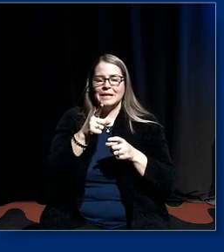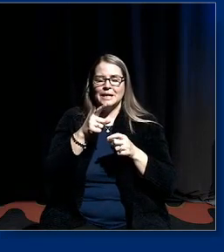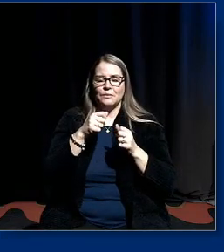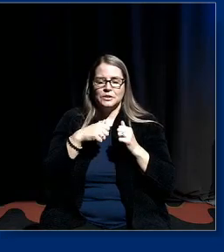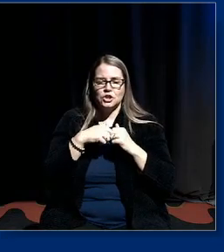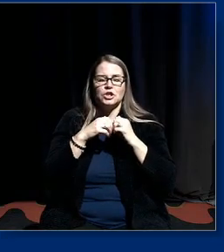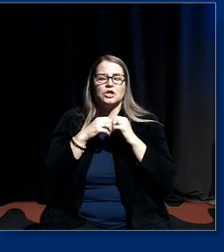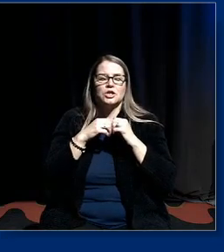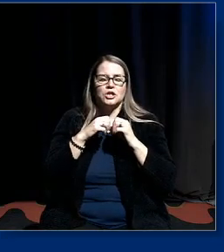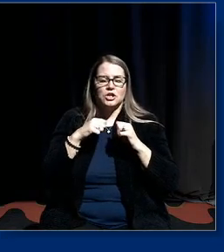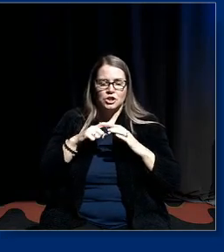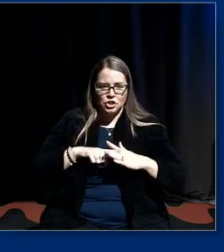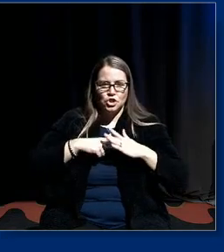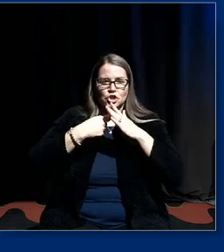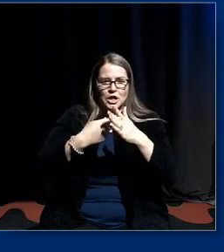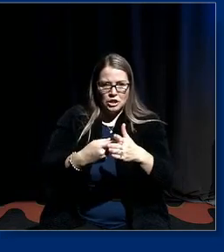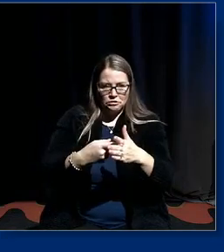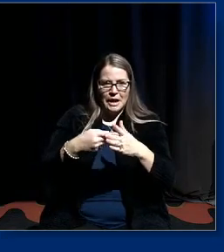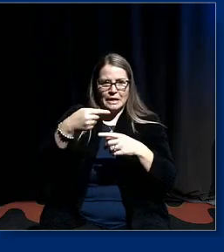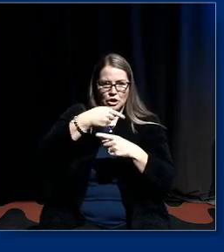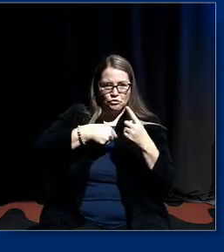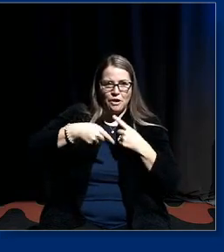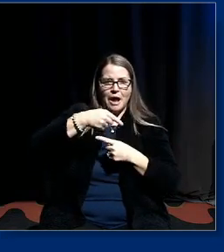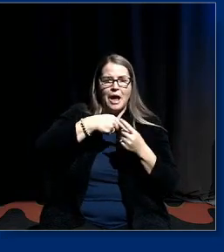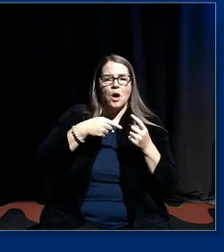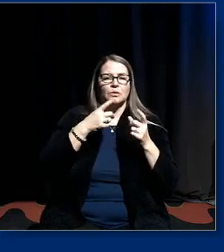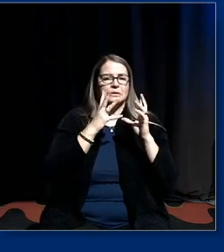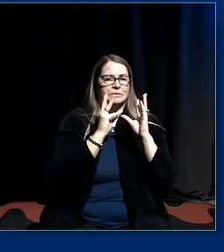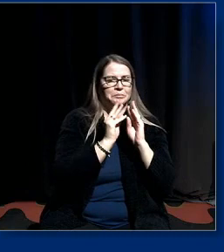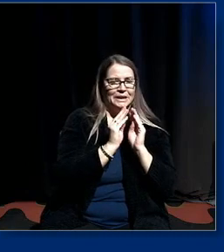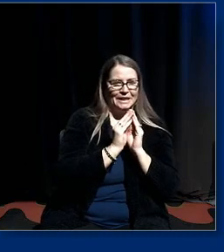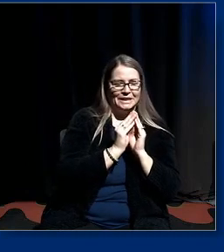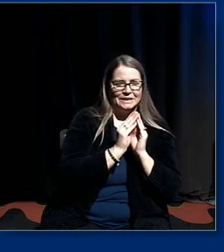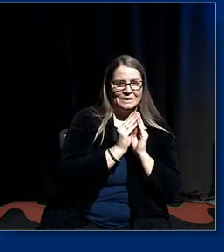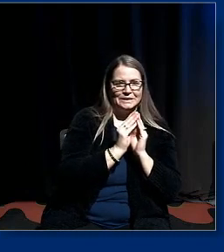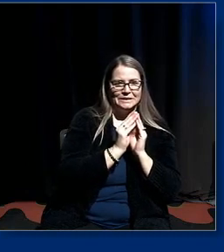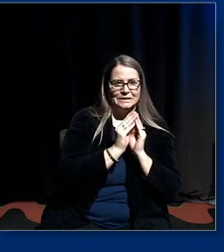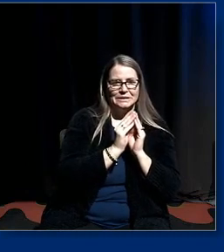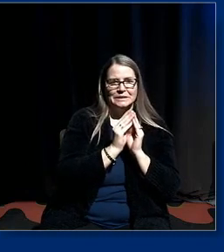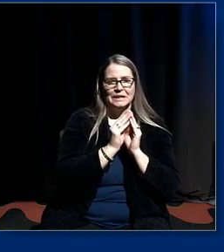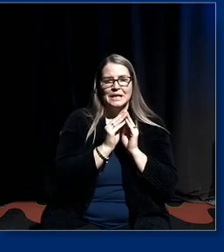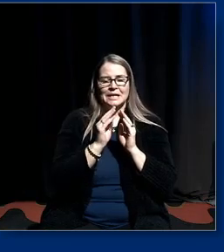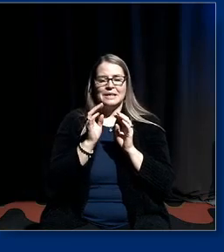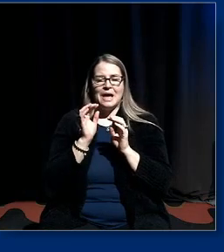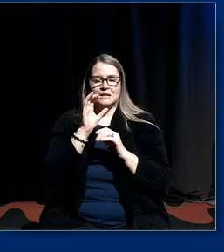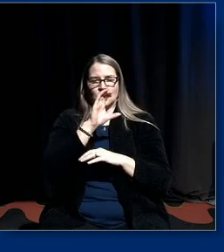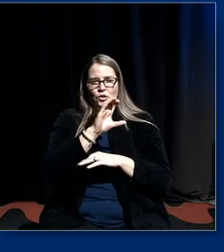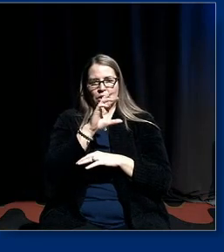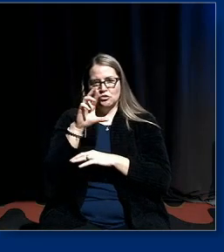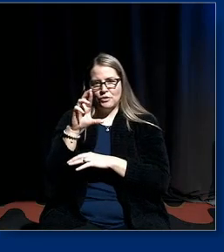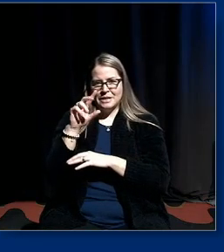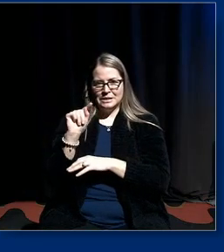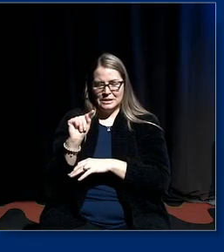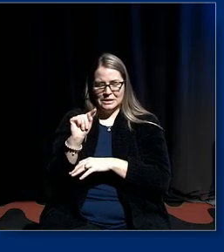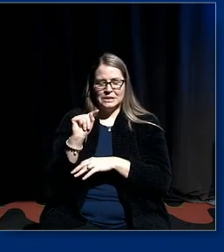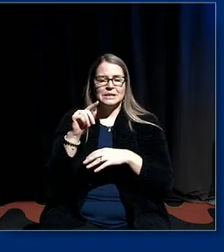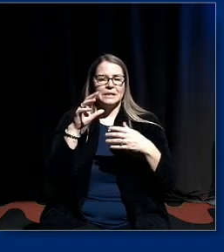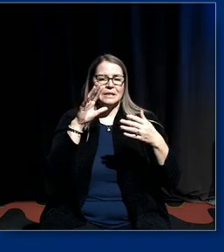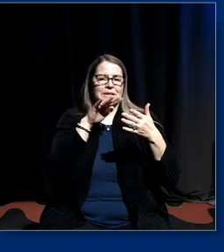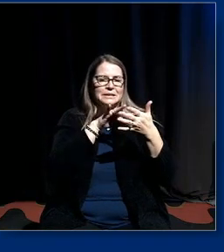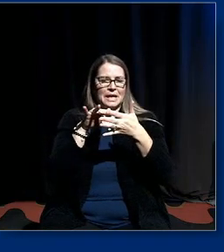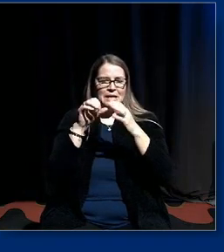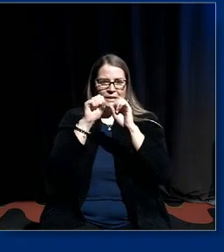um around um meetings at um the critical race studies in education association